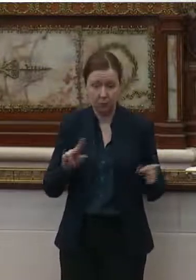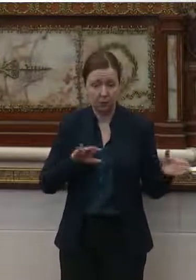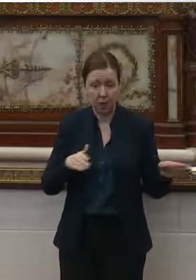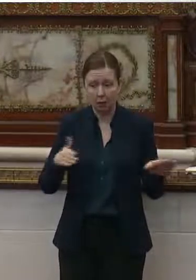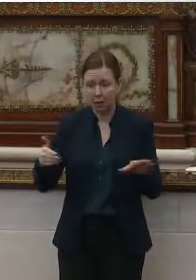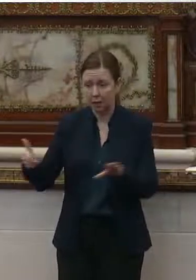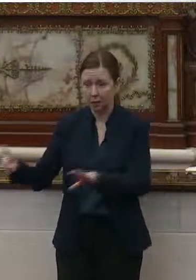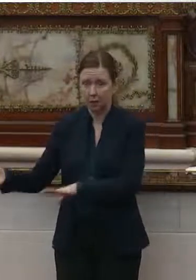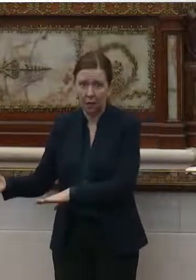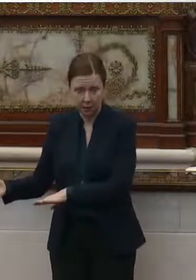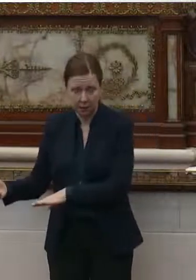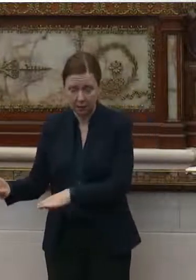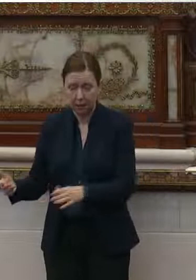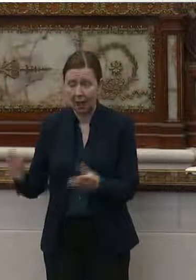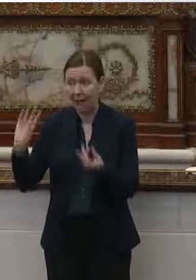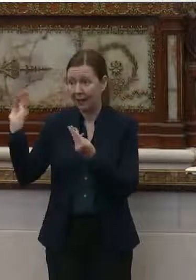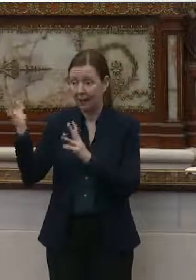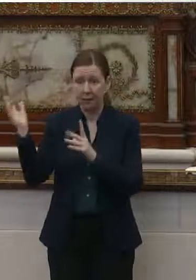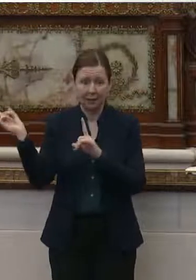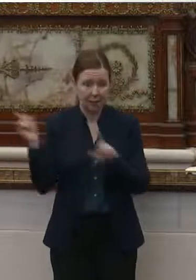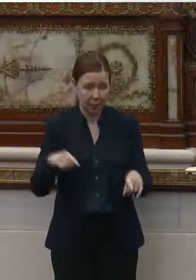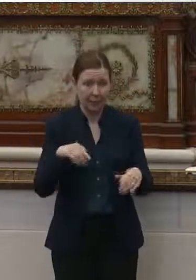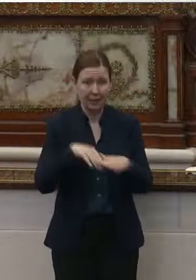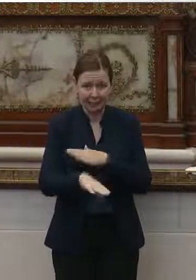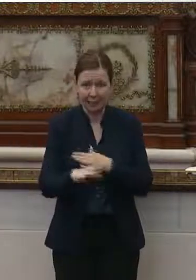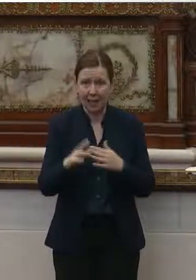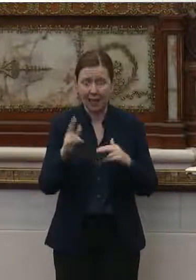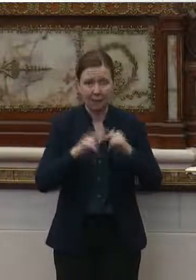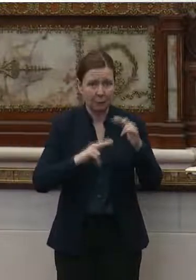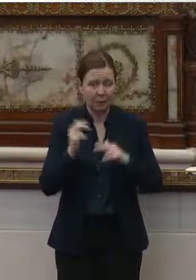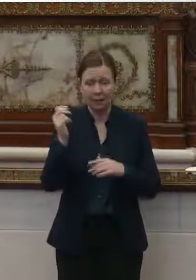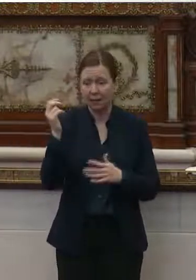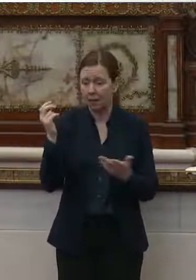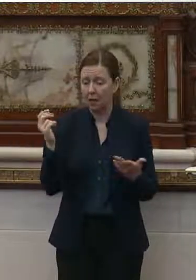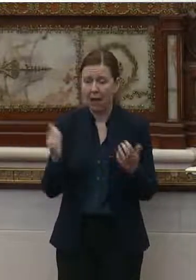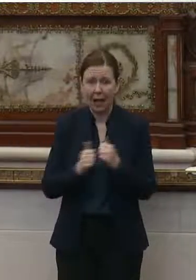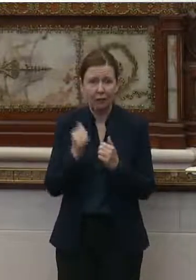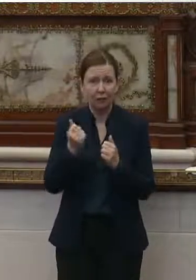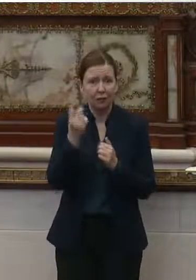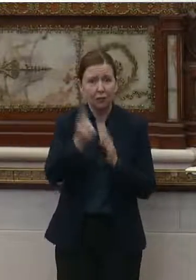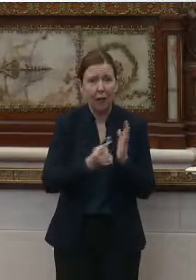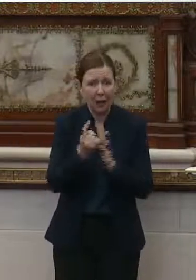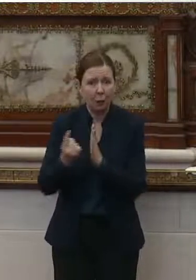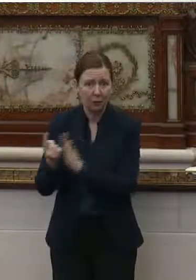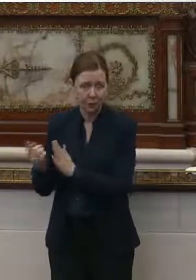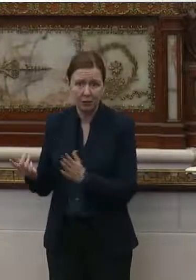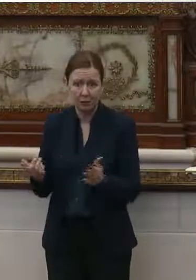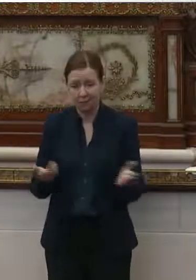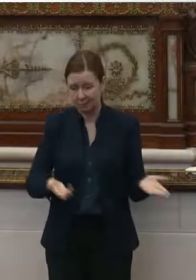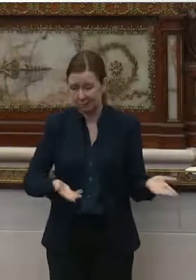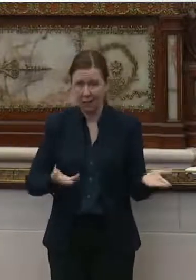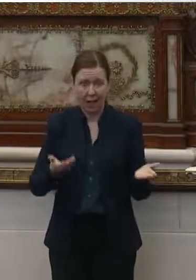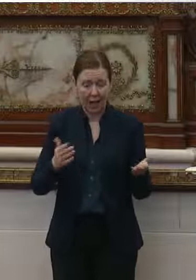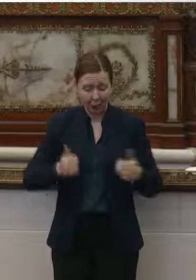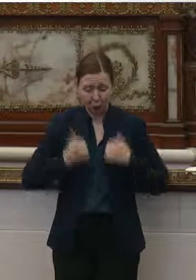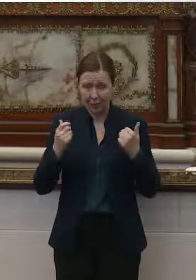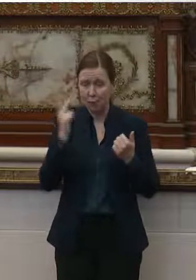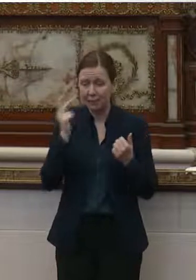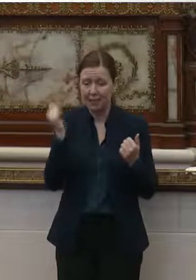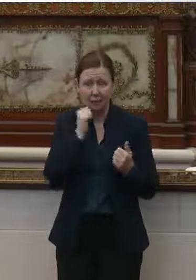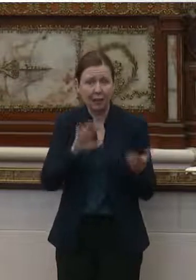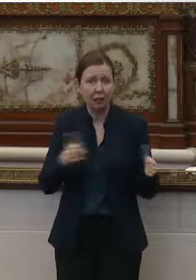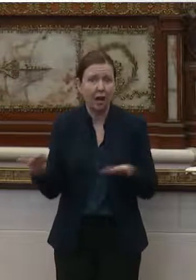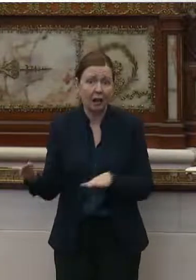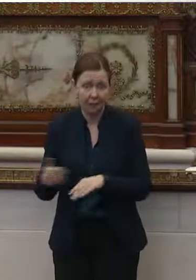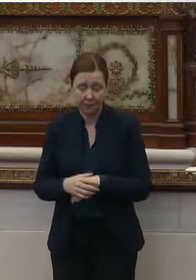dying and ambulances coming inside the building every few hours and the residents that we see every day are